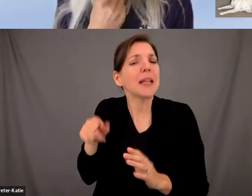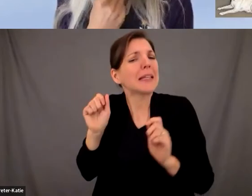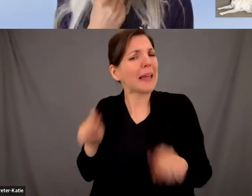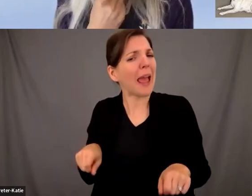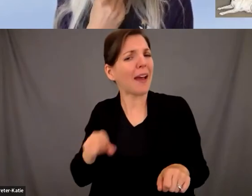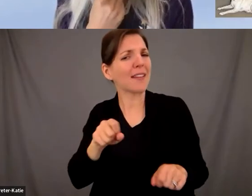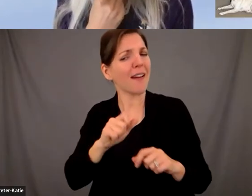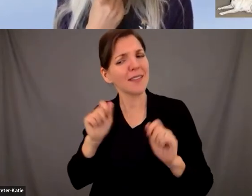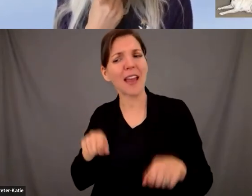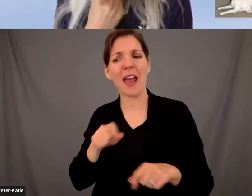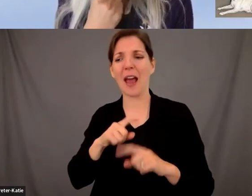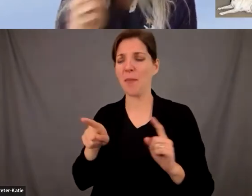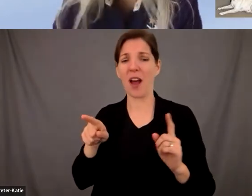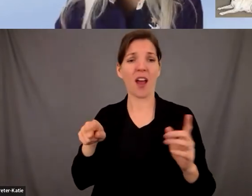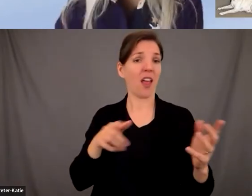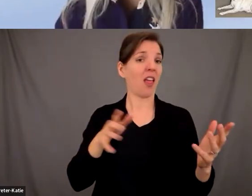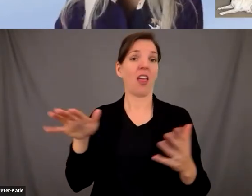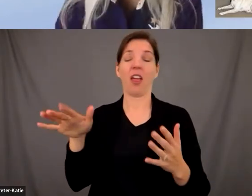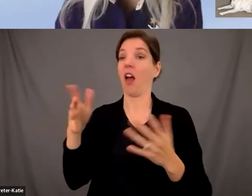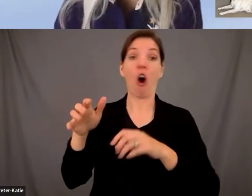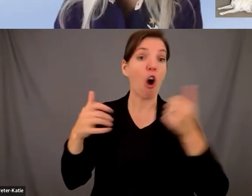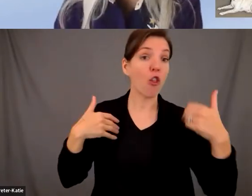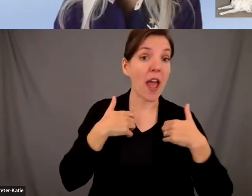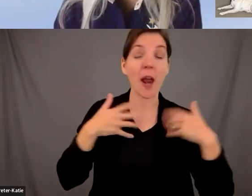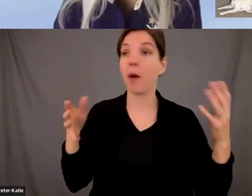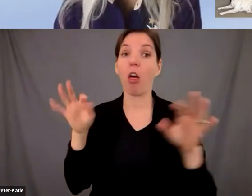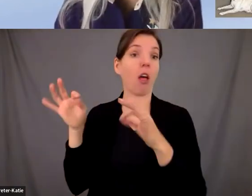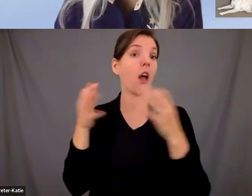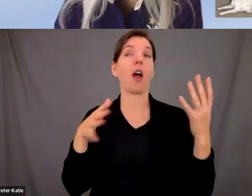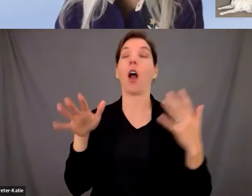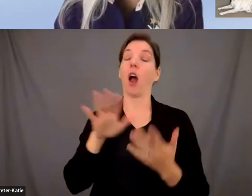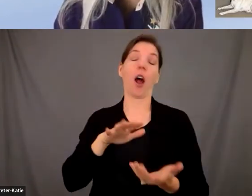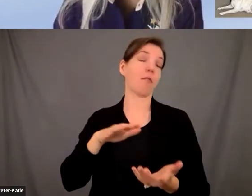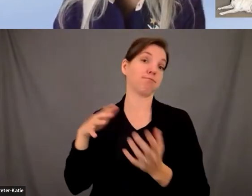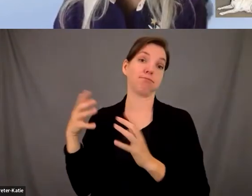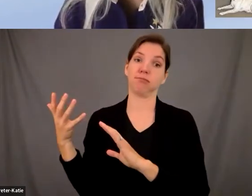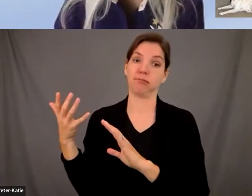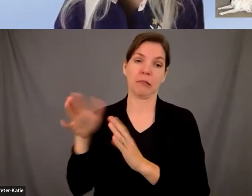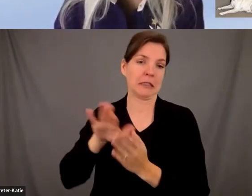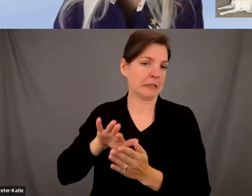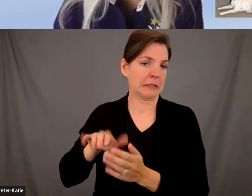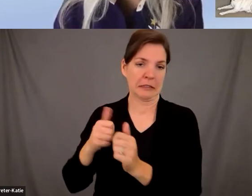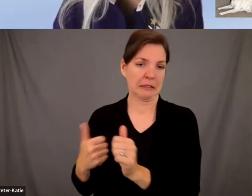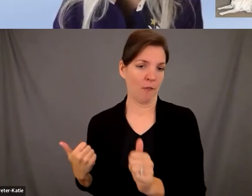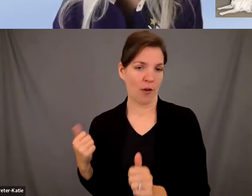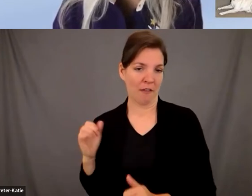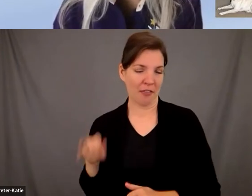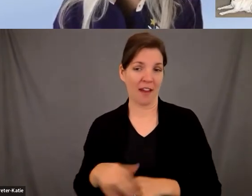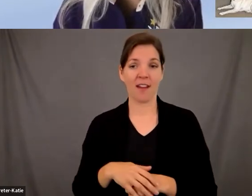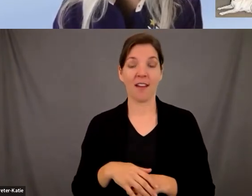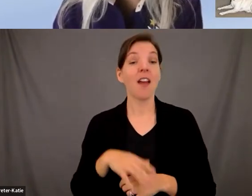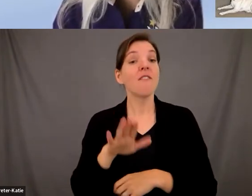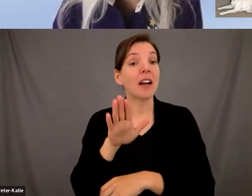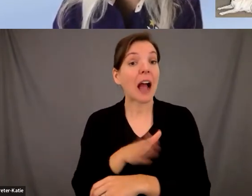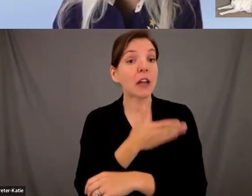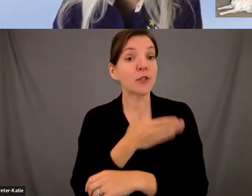it is just a mess right with other animals there um that same thing i'd say about concerting concerting events like if i know i want